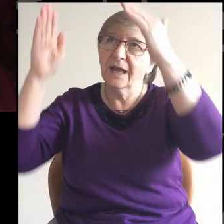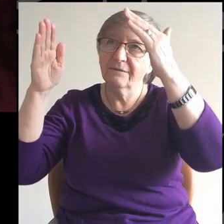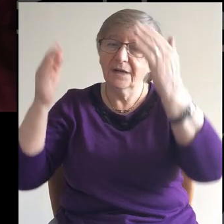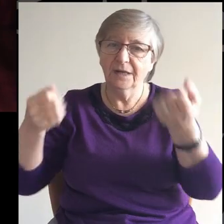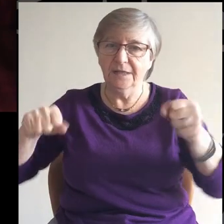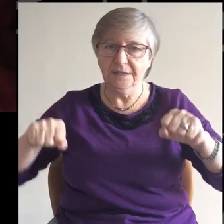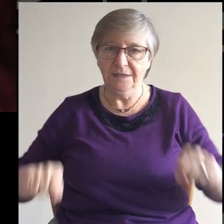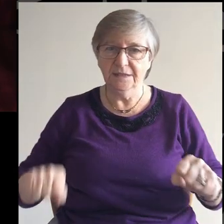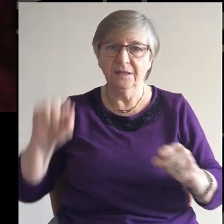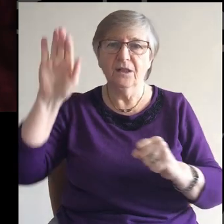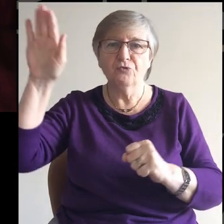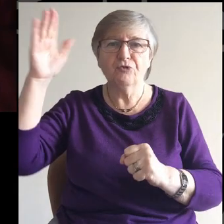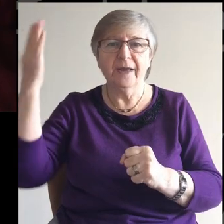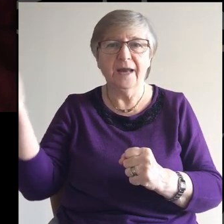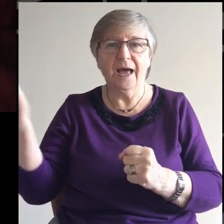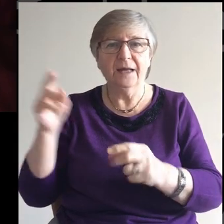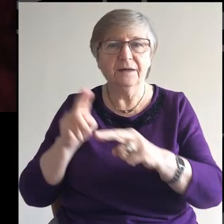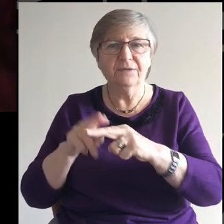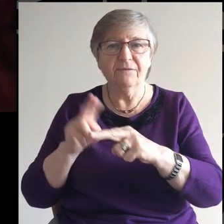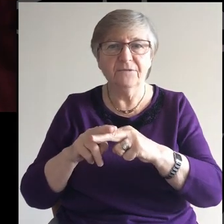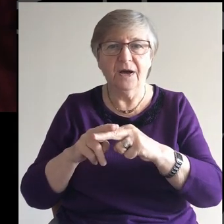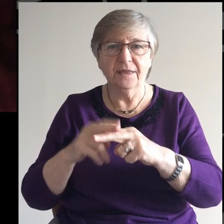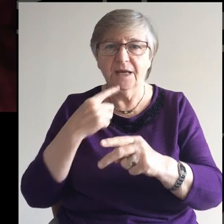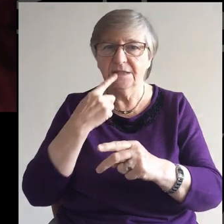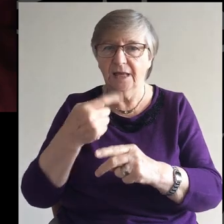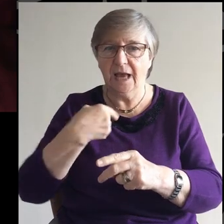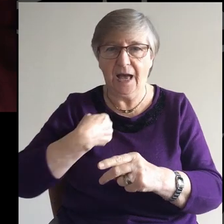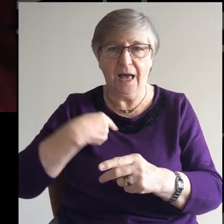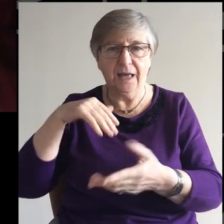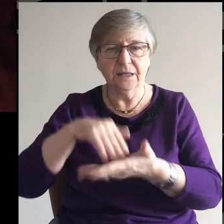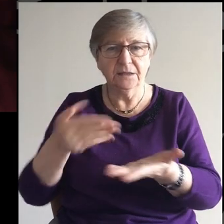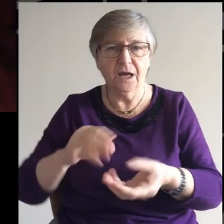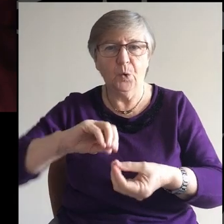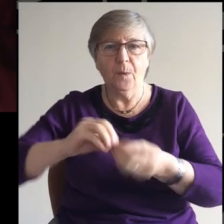of the Father Jesus saying, I am making everything new.